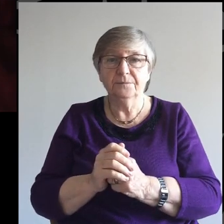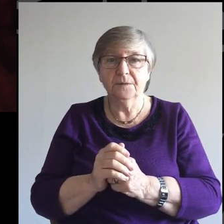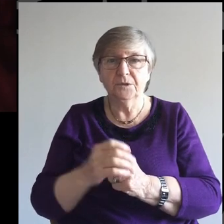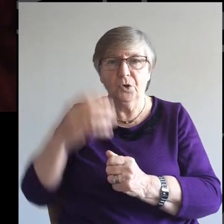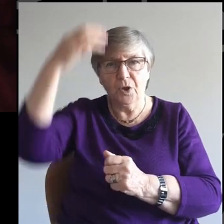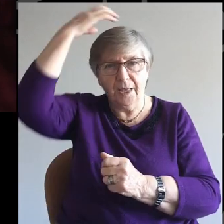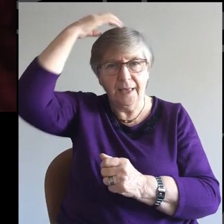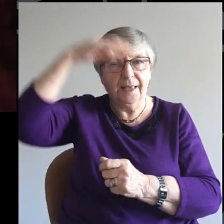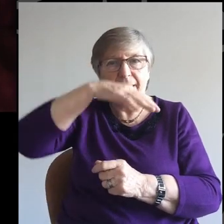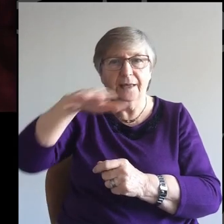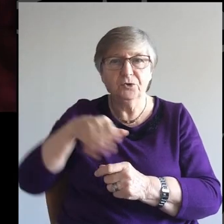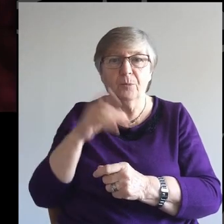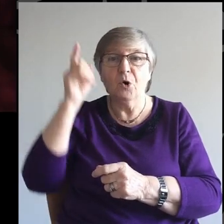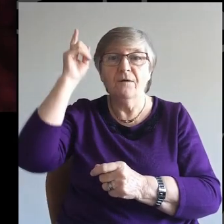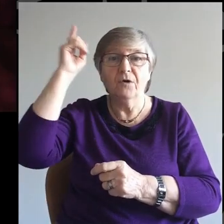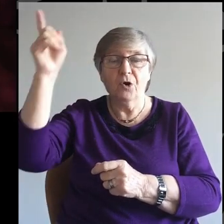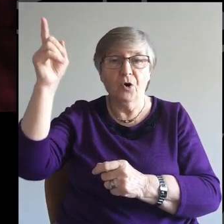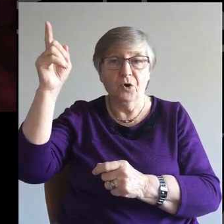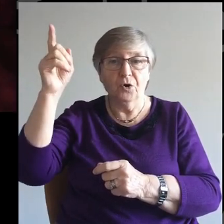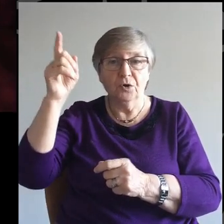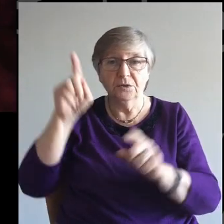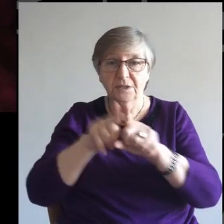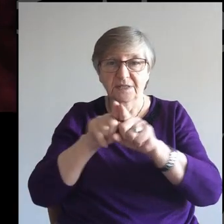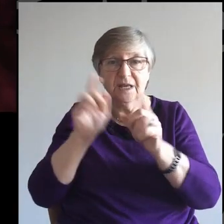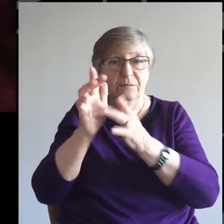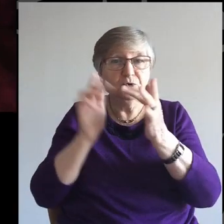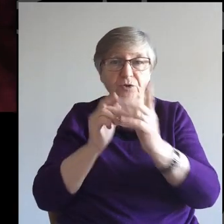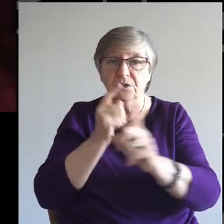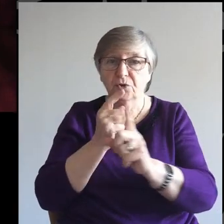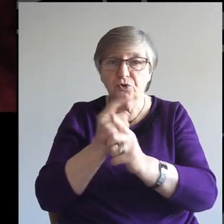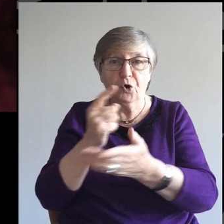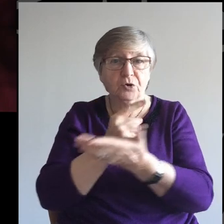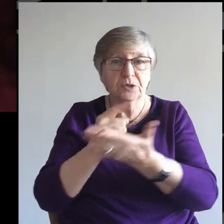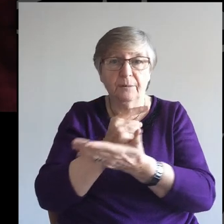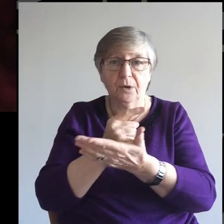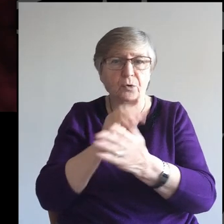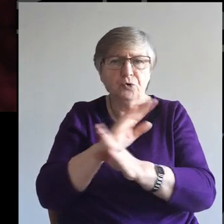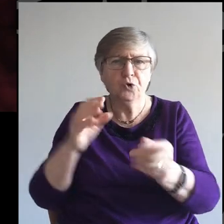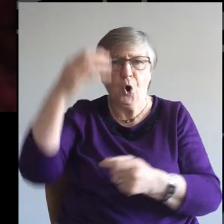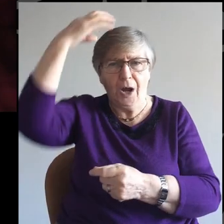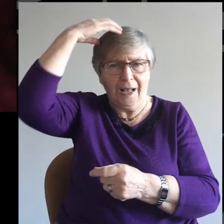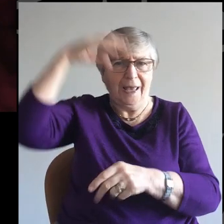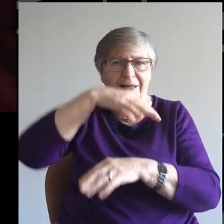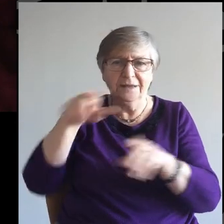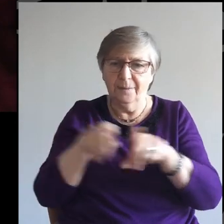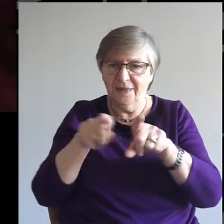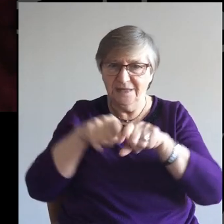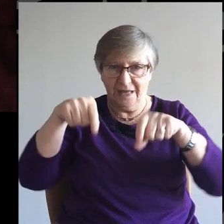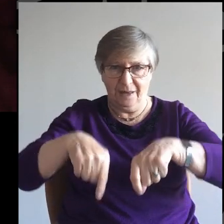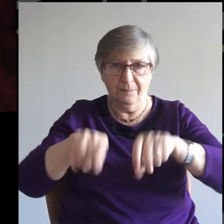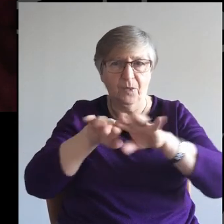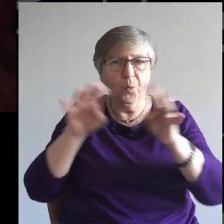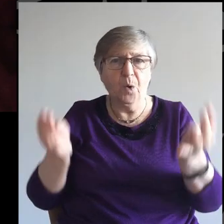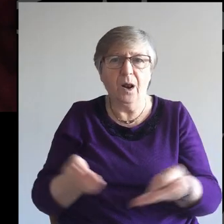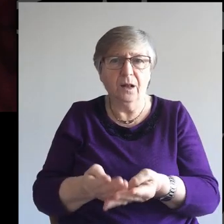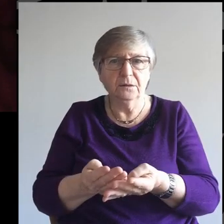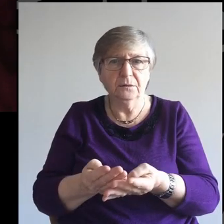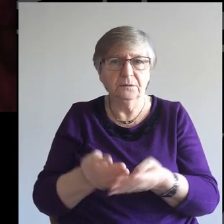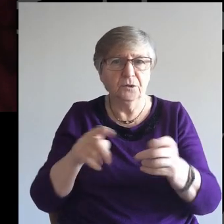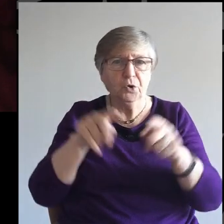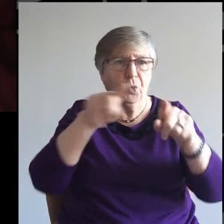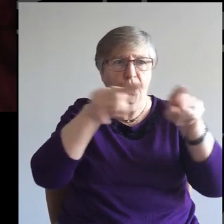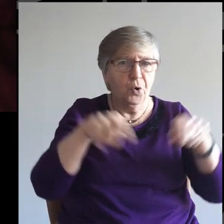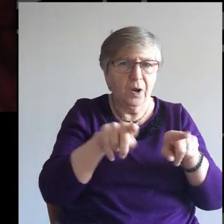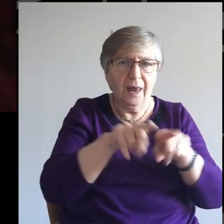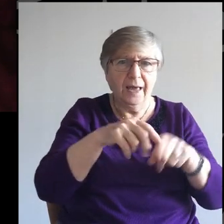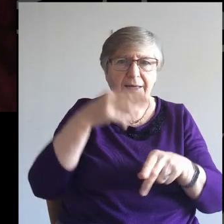Now, the kingdom of God, as Jesus talked about and talked much about, is not a kingdom of this world that you locate in a place. It's not like